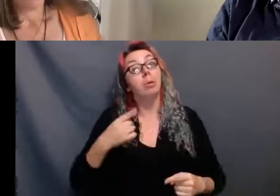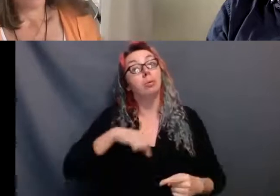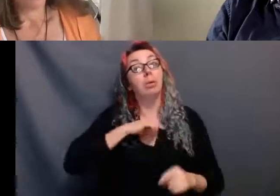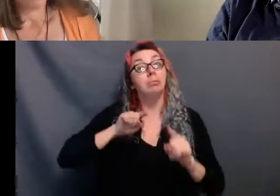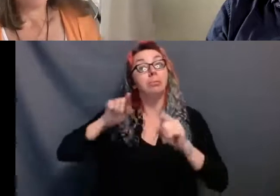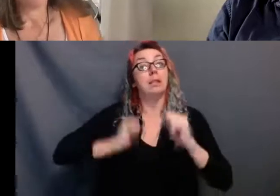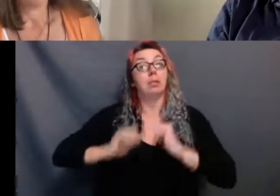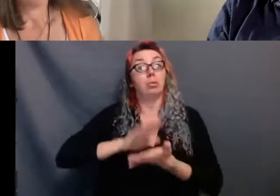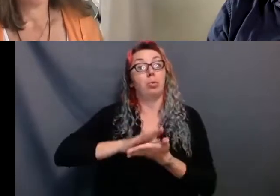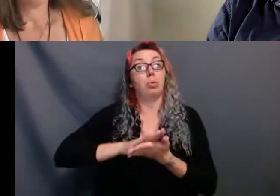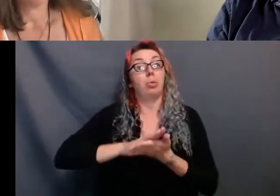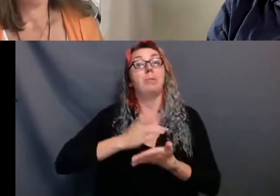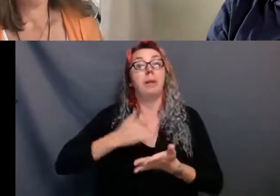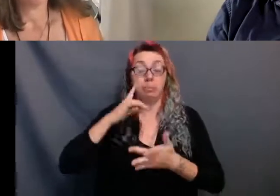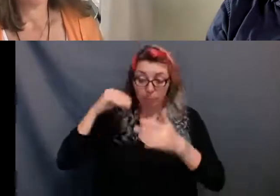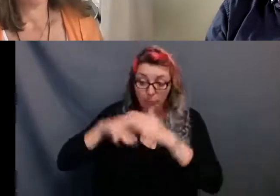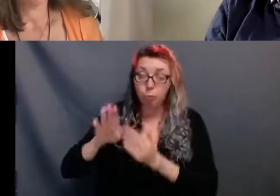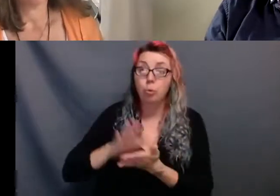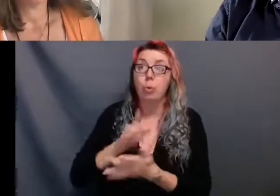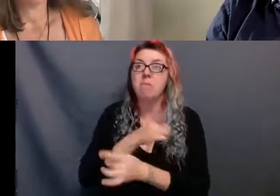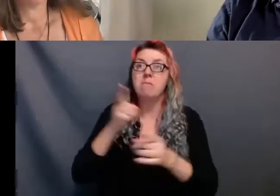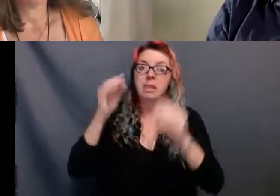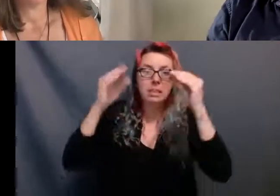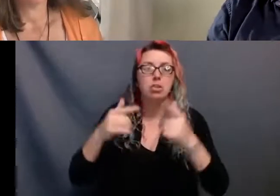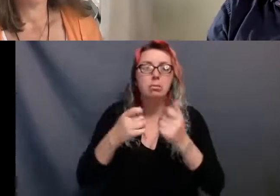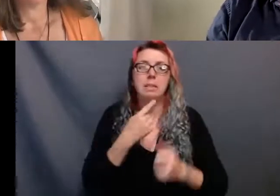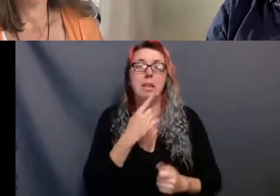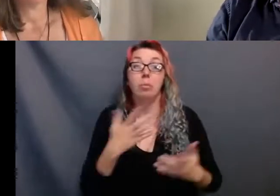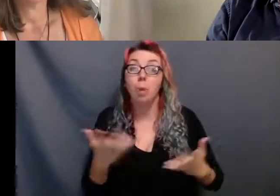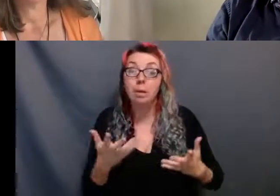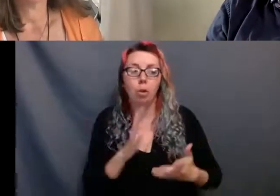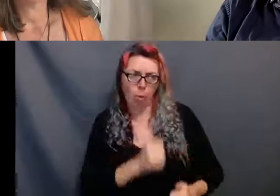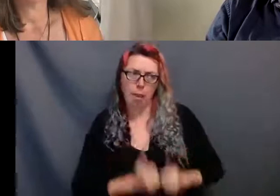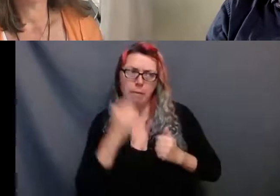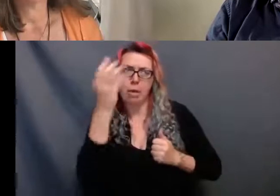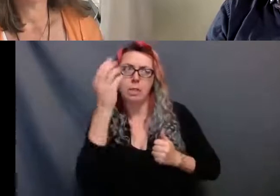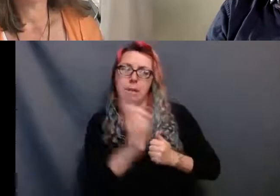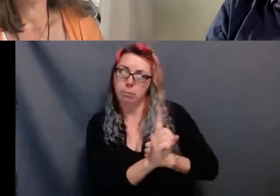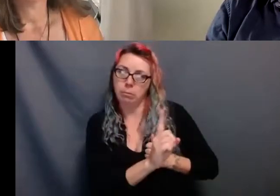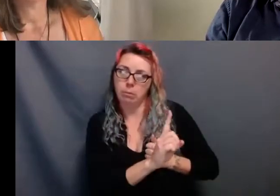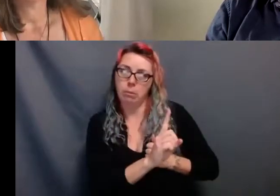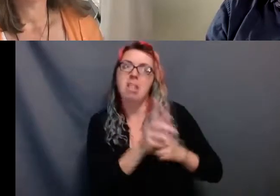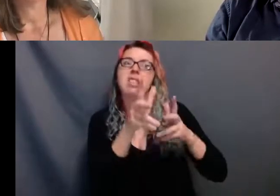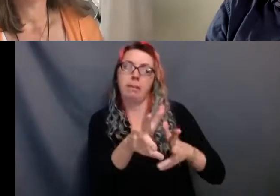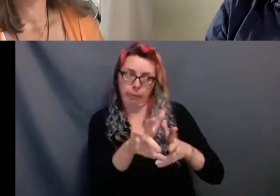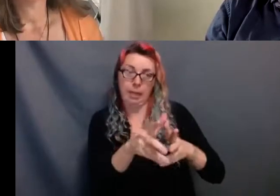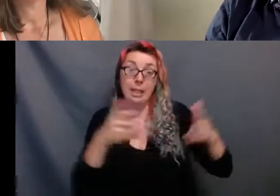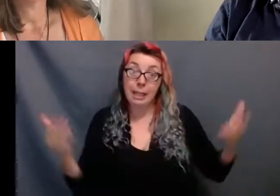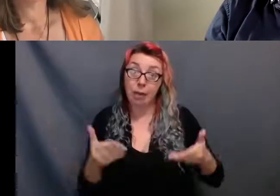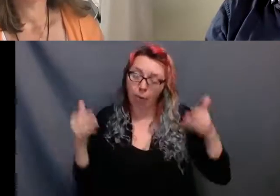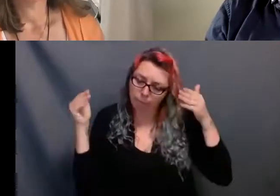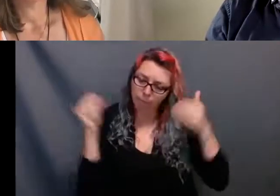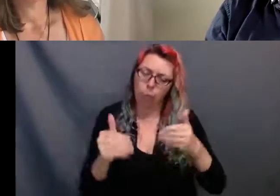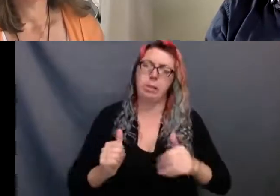when entering the space. We are in the room together to create and play and perform only after